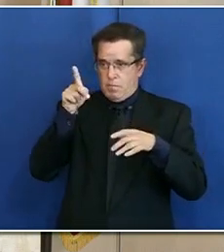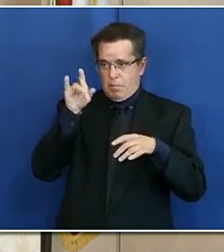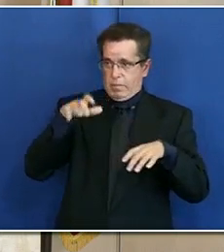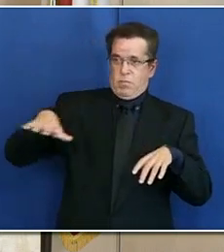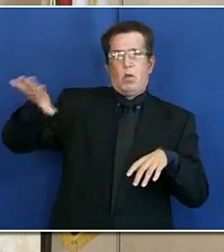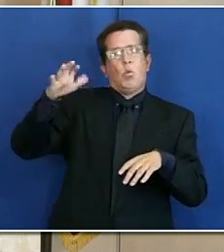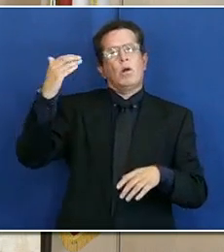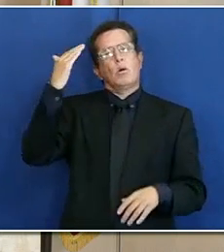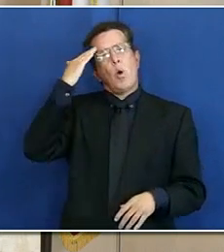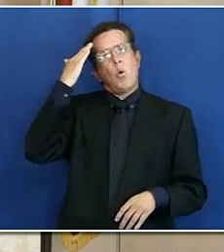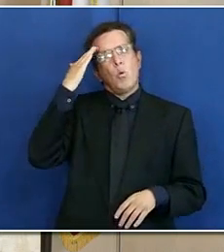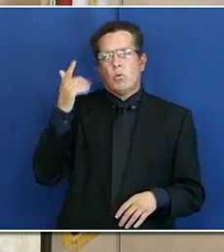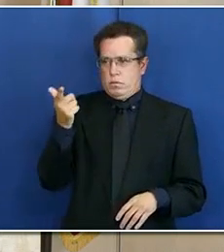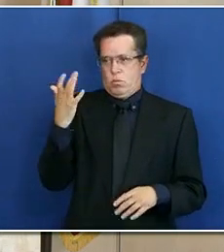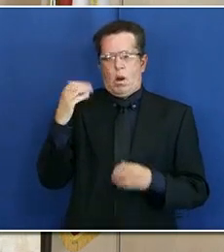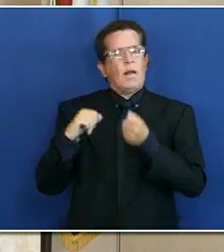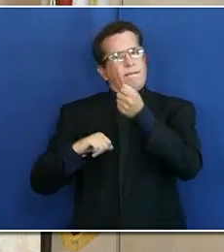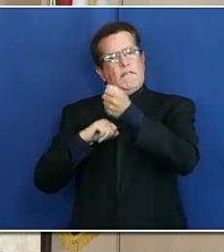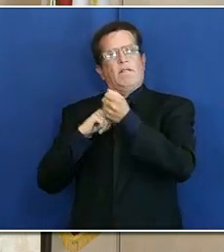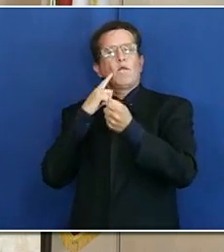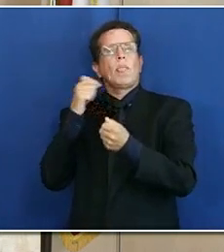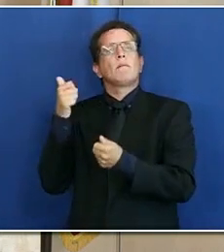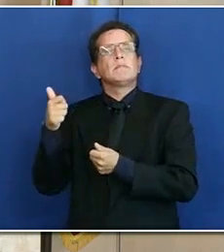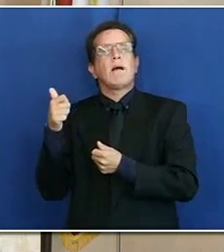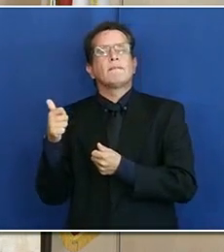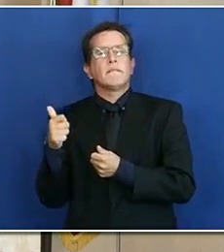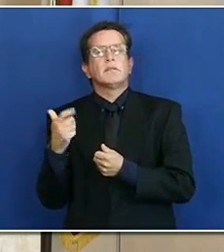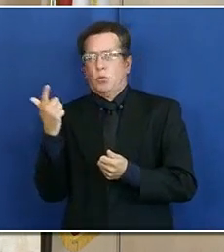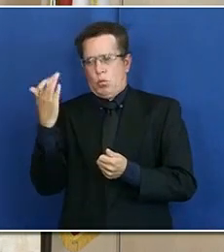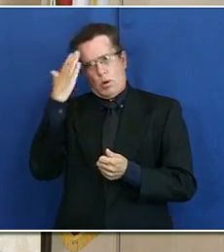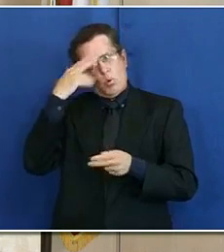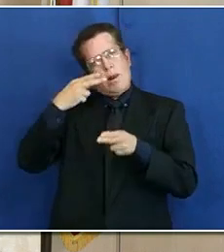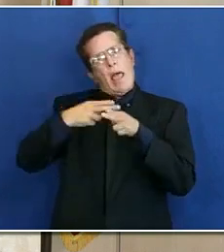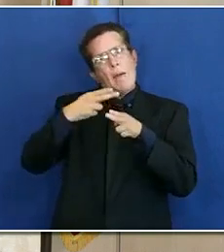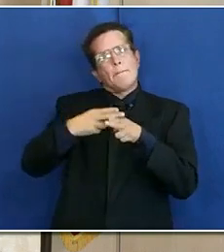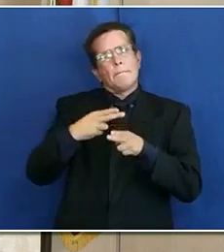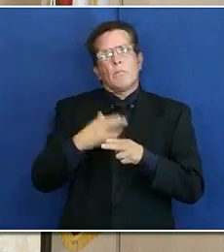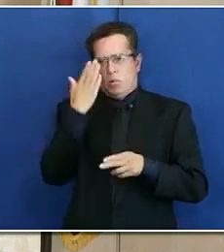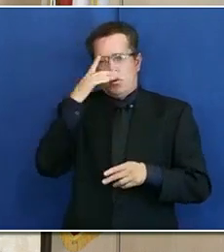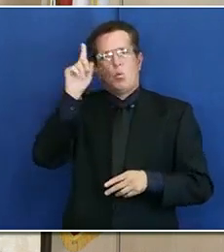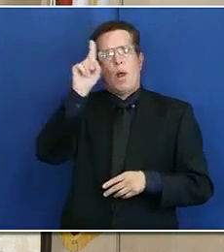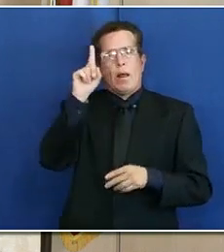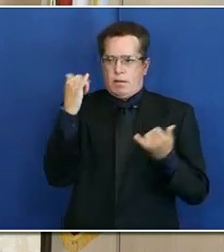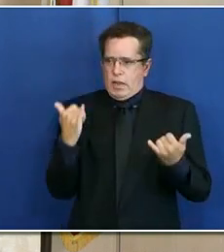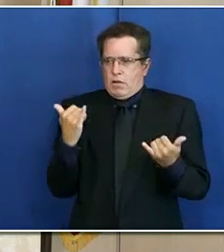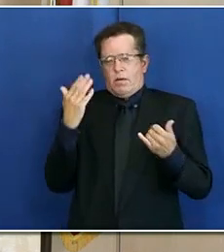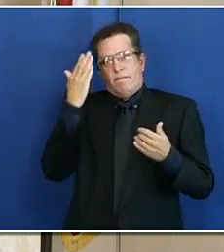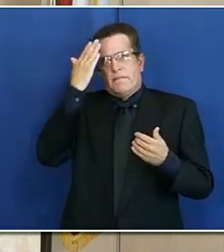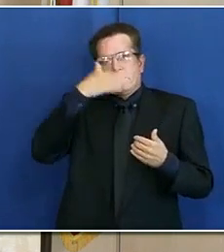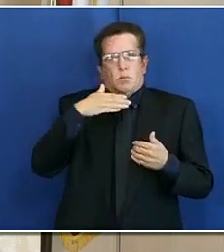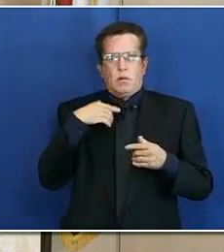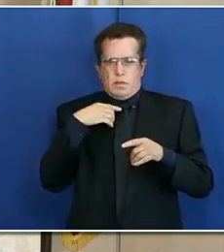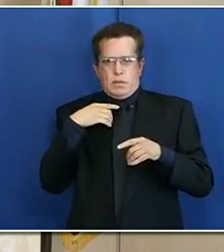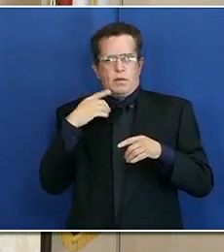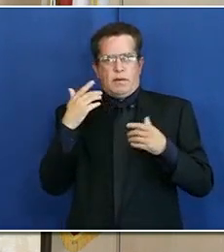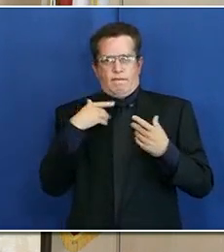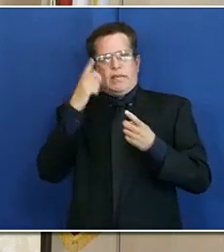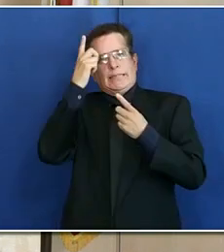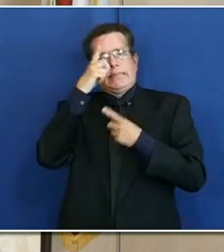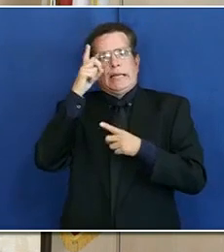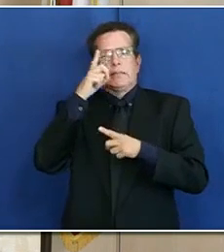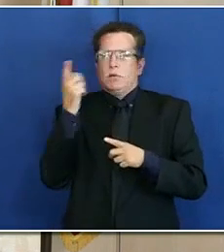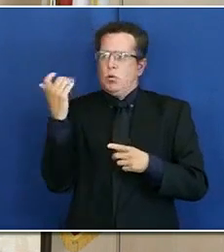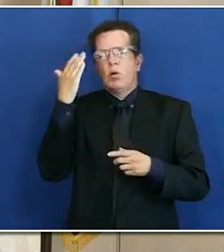like, you know, that they need to advocate for themselves in this environment where we have an invisible disease that's spreading among us?